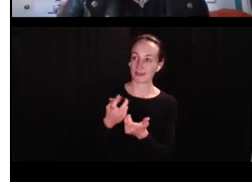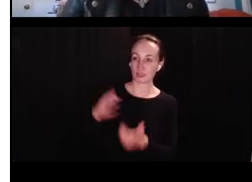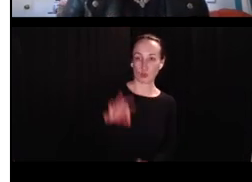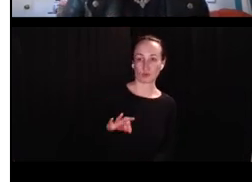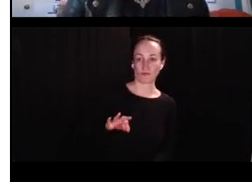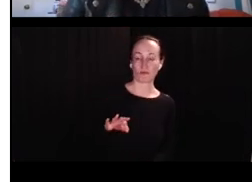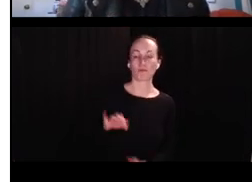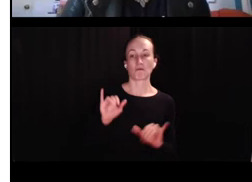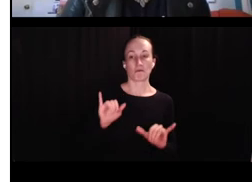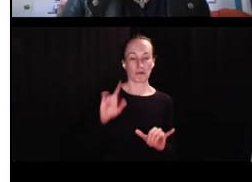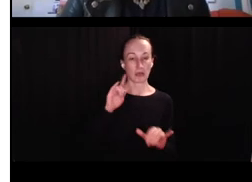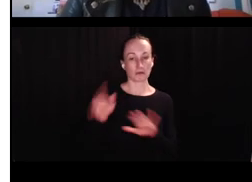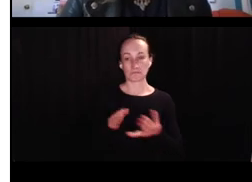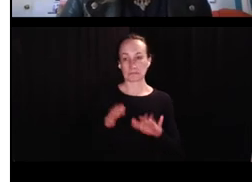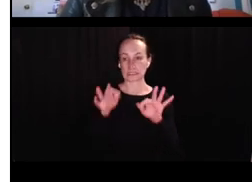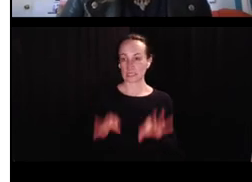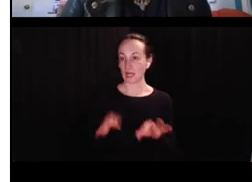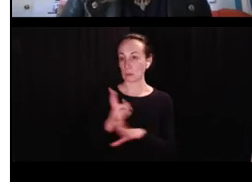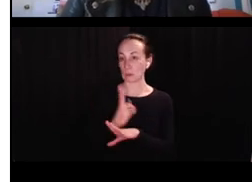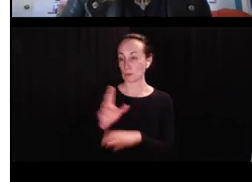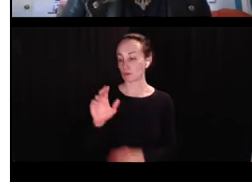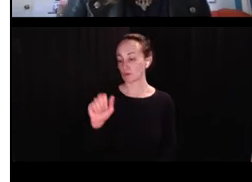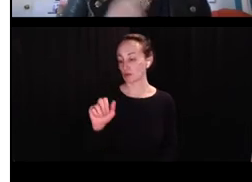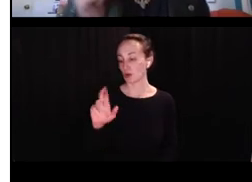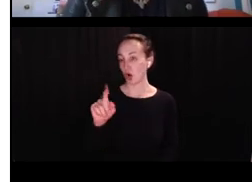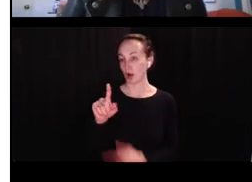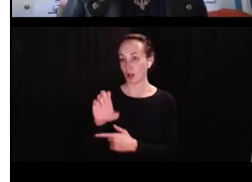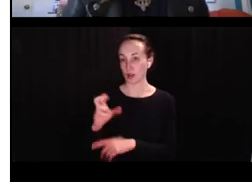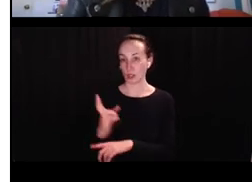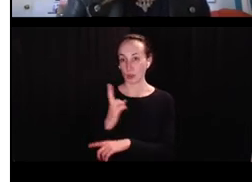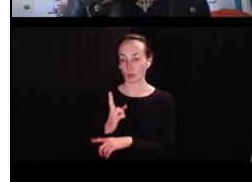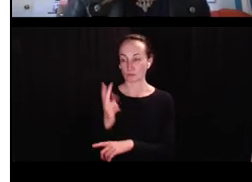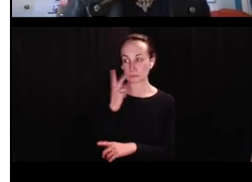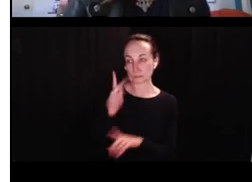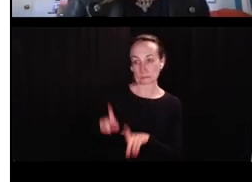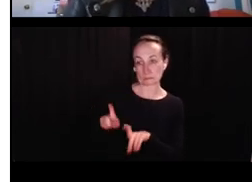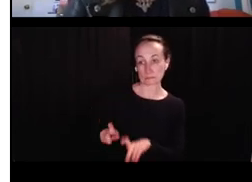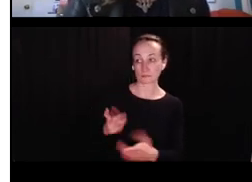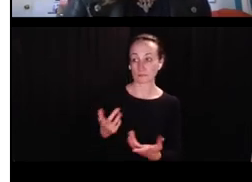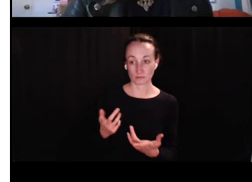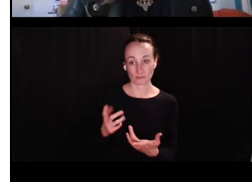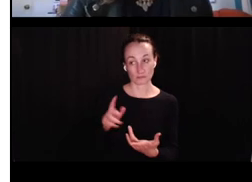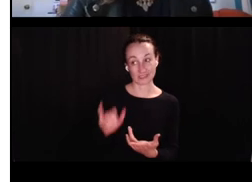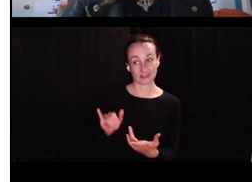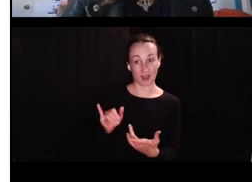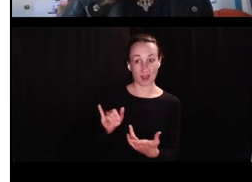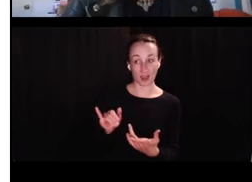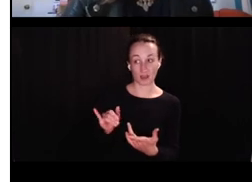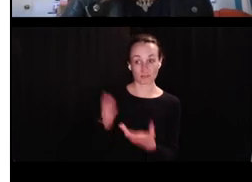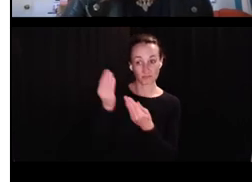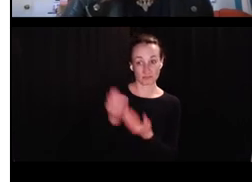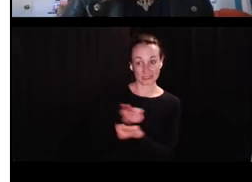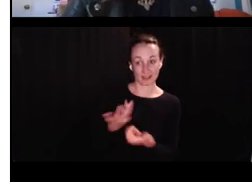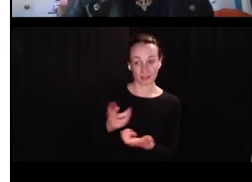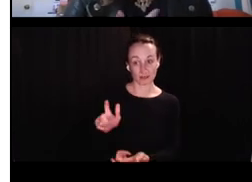of, you know, not really showing us anything useful. I then decided to use article use, um, as